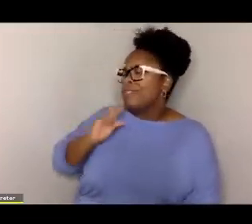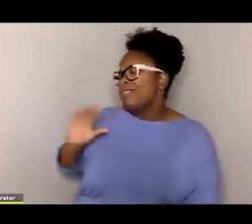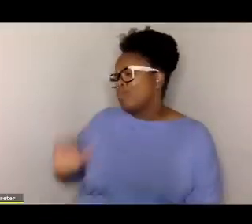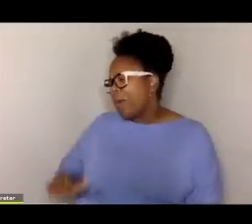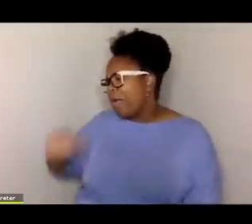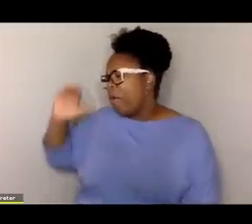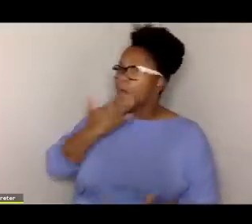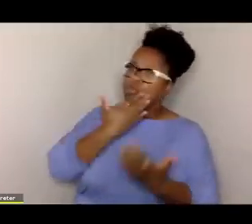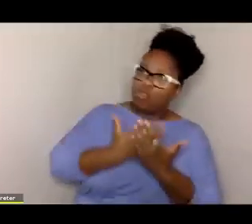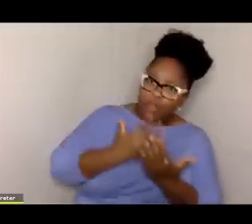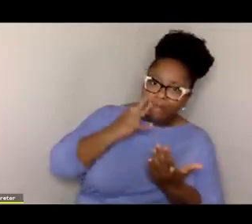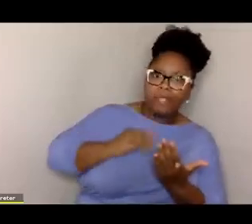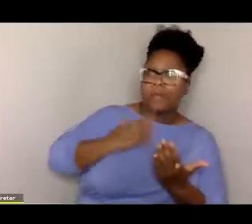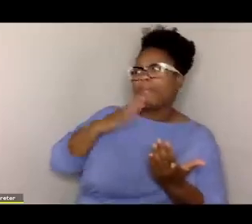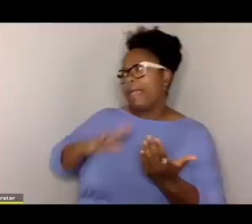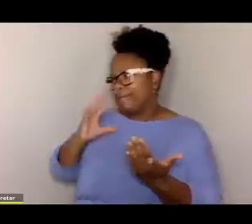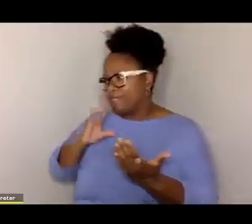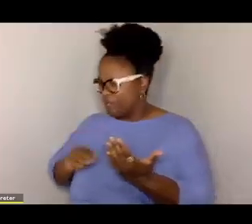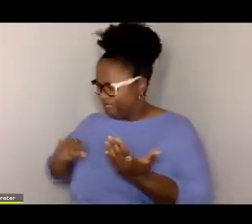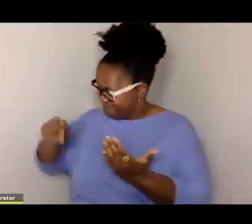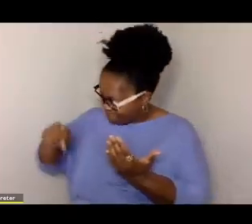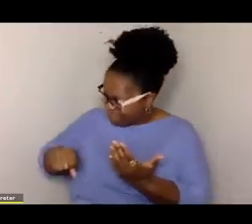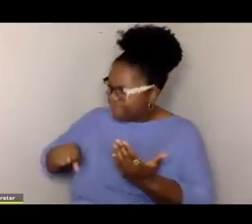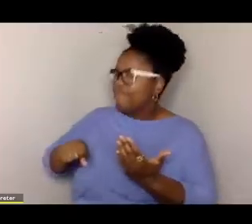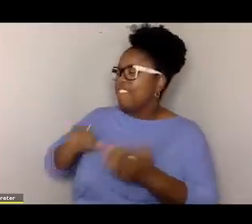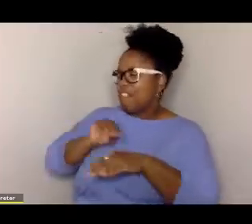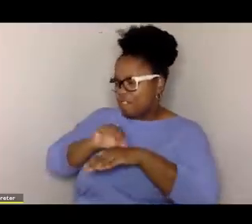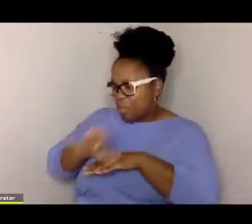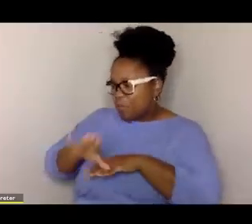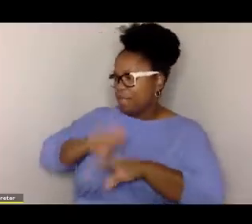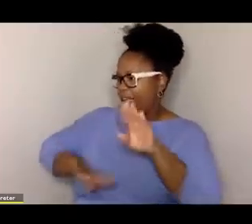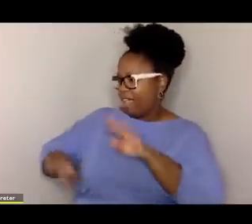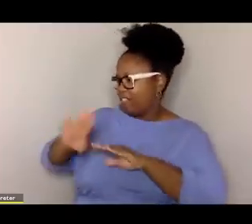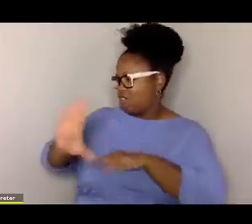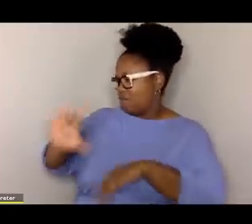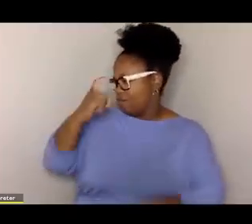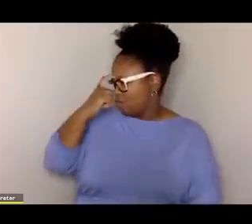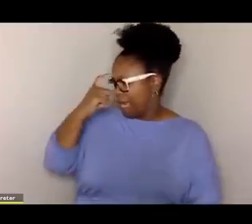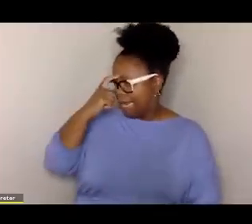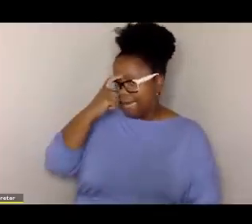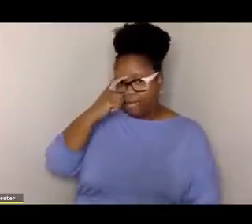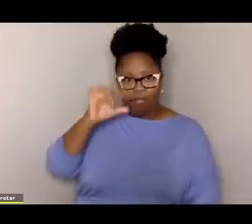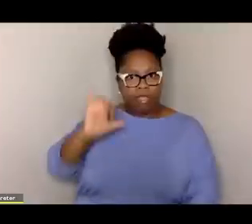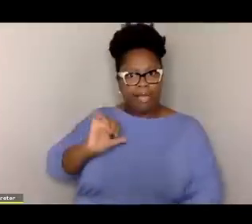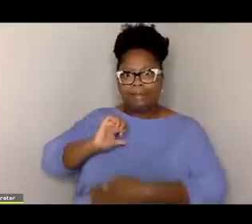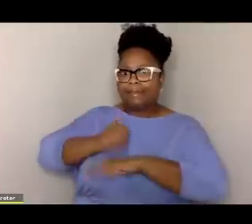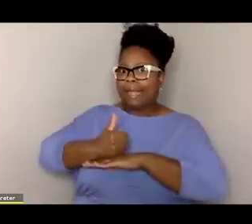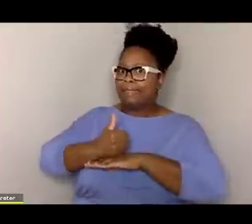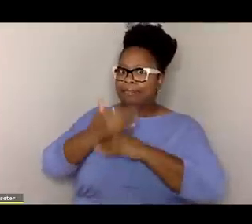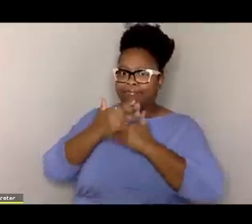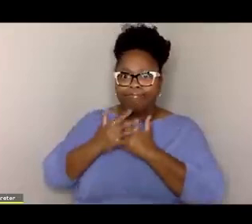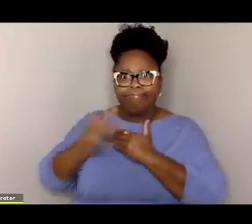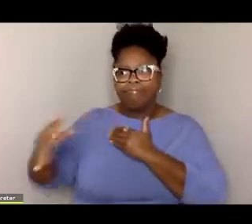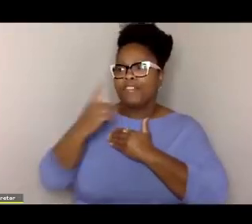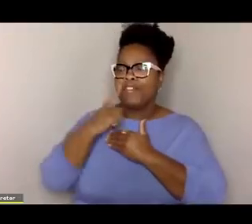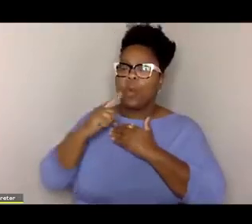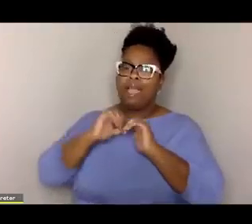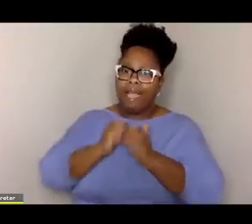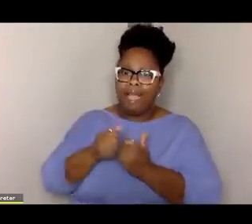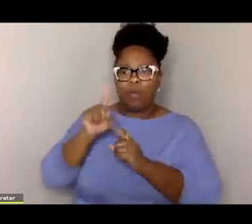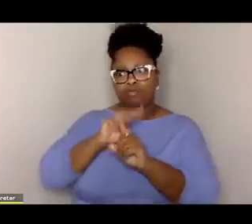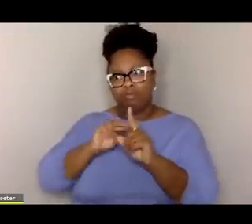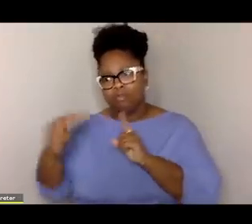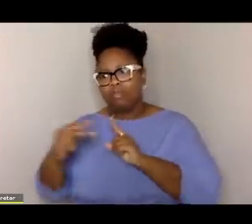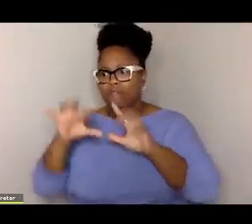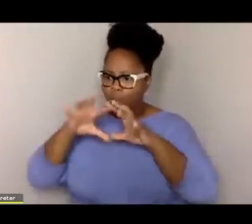experiences you have when you're growing up, both good and bad, shape the biology of your brain. And that sets you up for